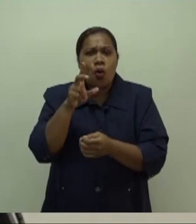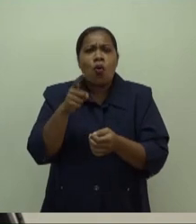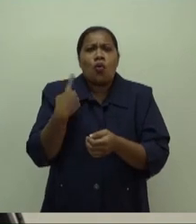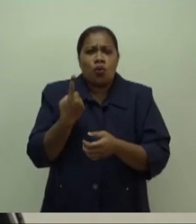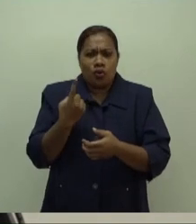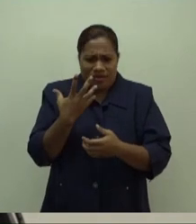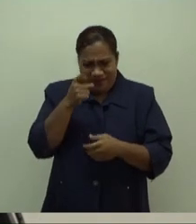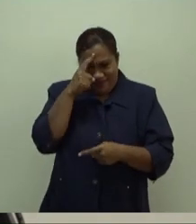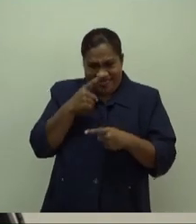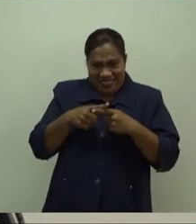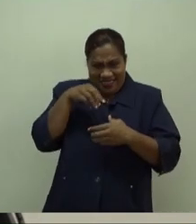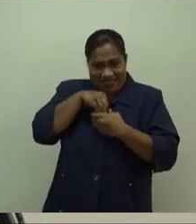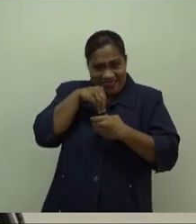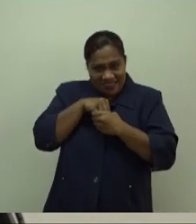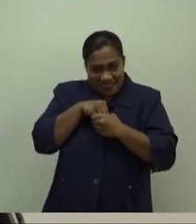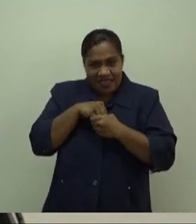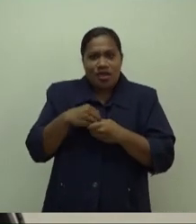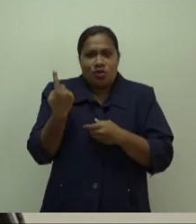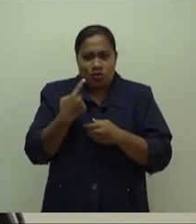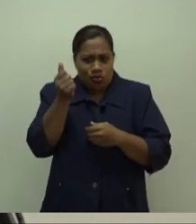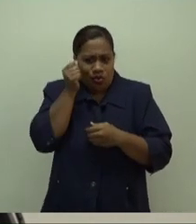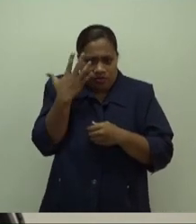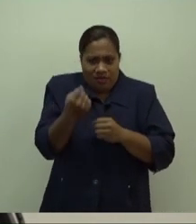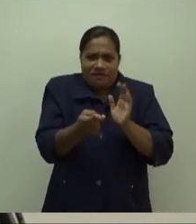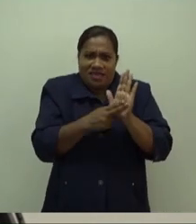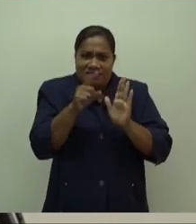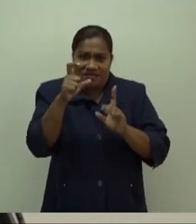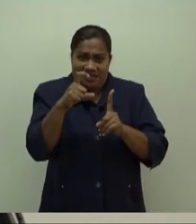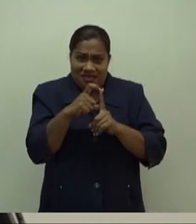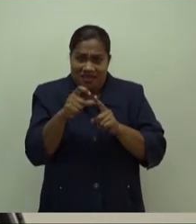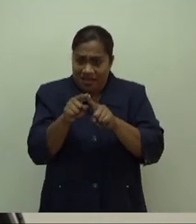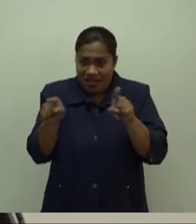undiagnosed with NCDs, in order to prioritize them for vaccination.